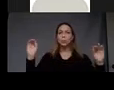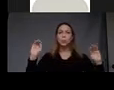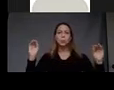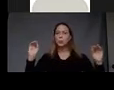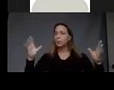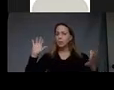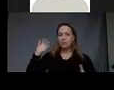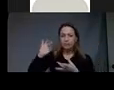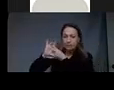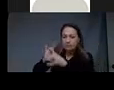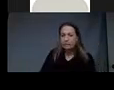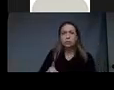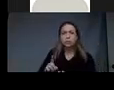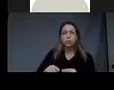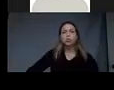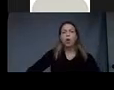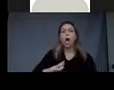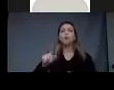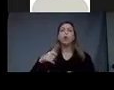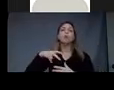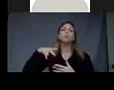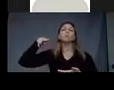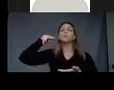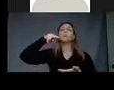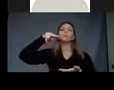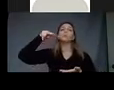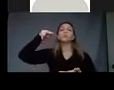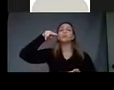free of the minutiae of life. it's